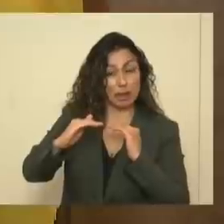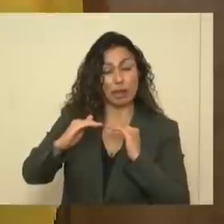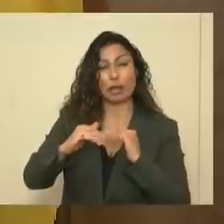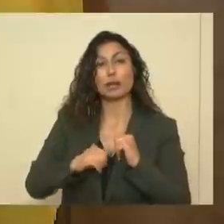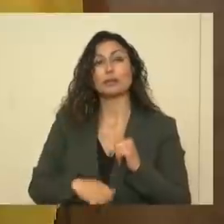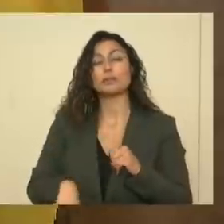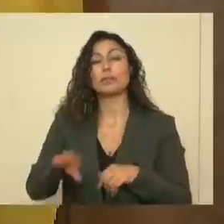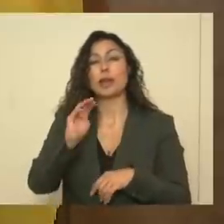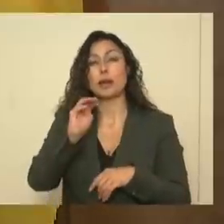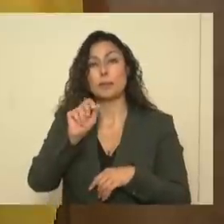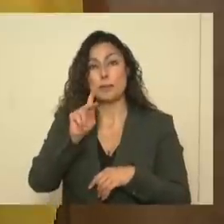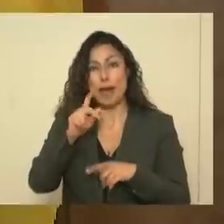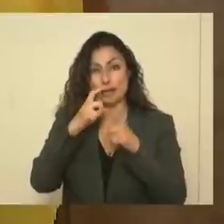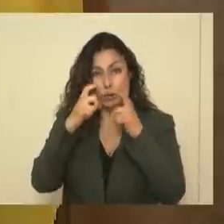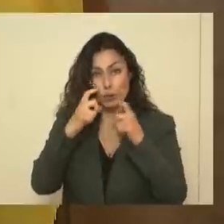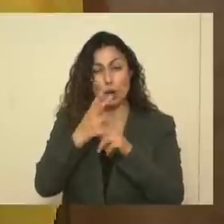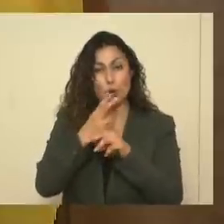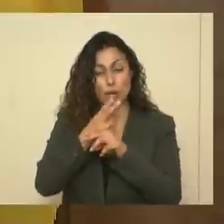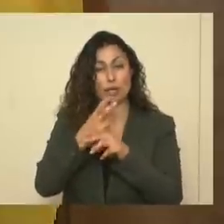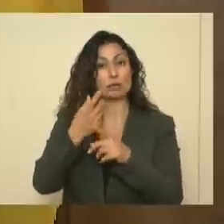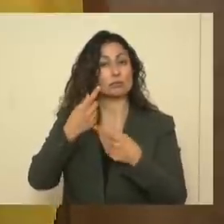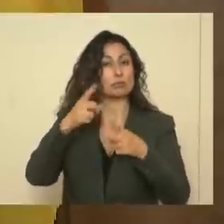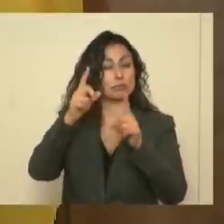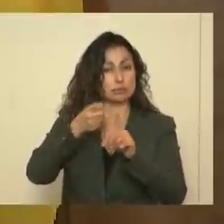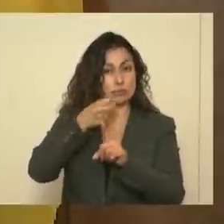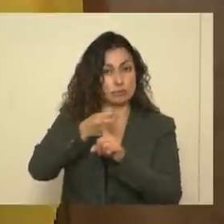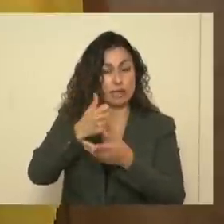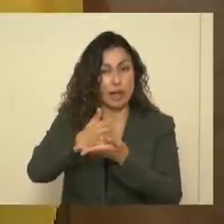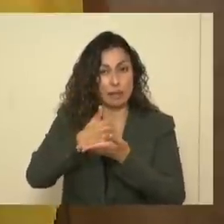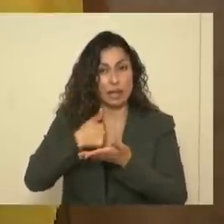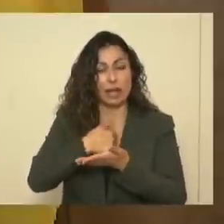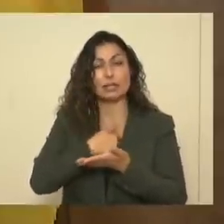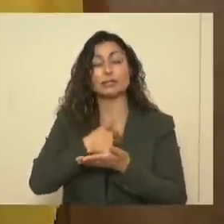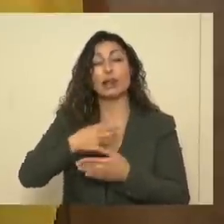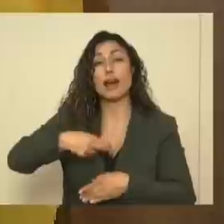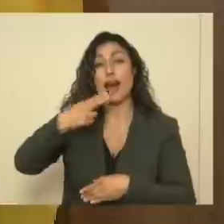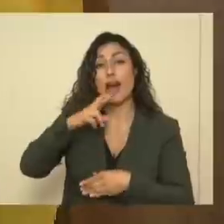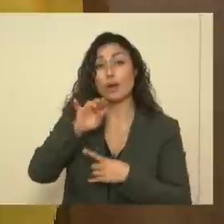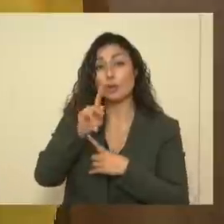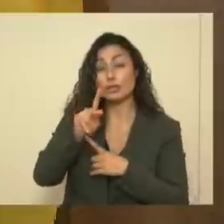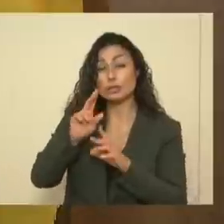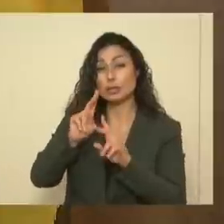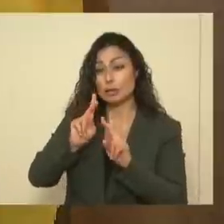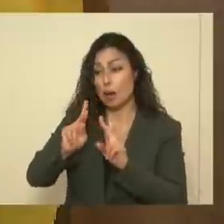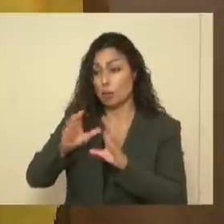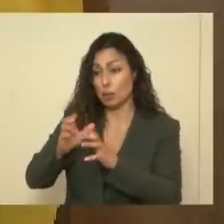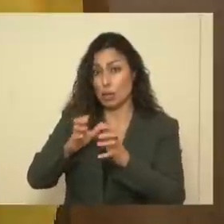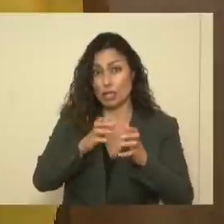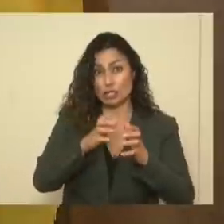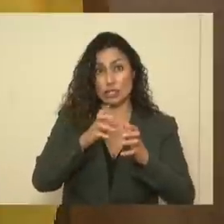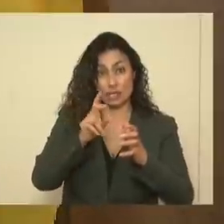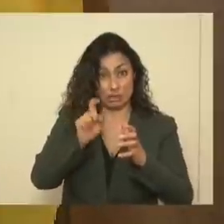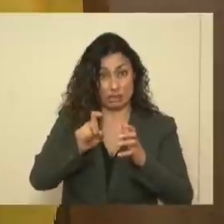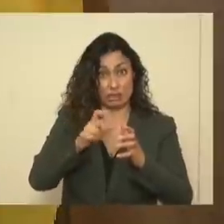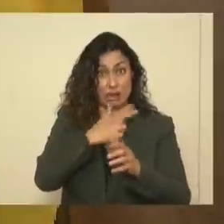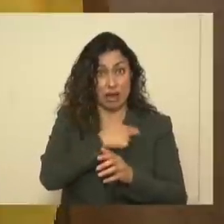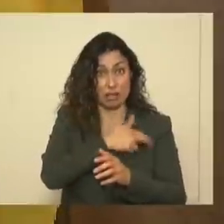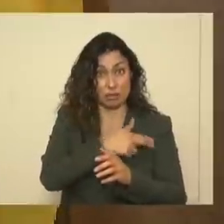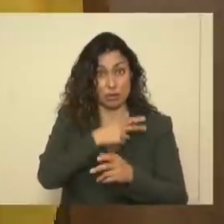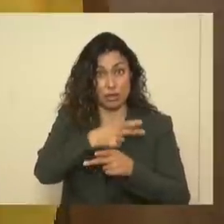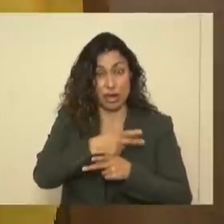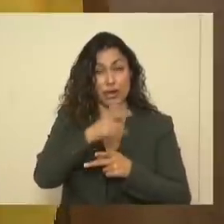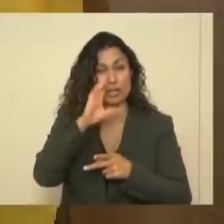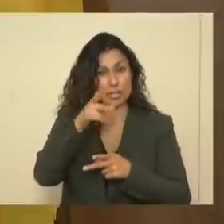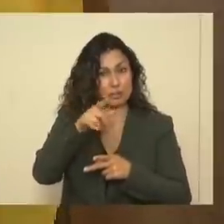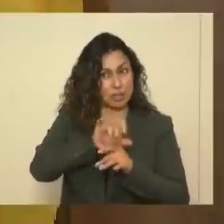that mask wearing seem to be making a difference, that our high-risk populations that are most likely to need hospital care, that they